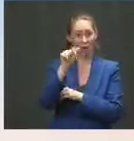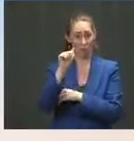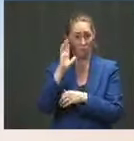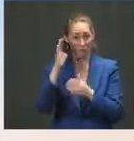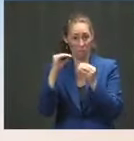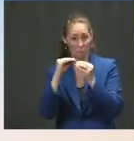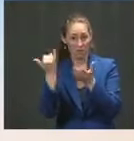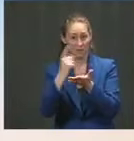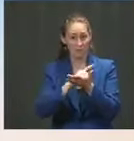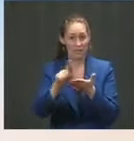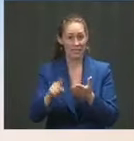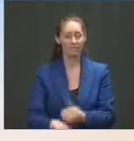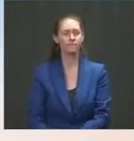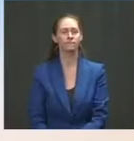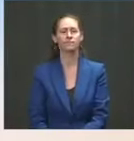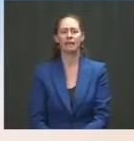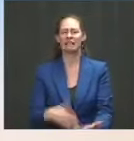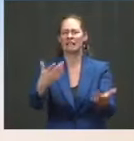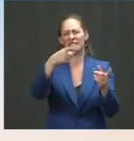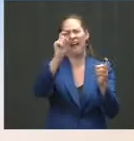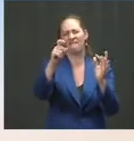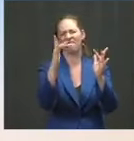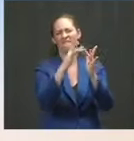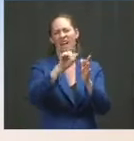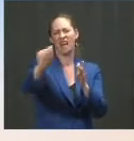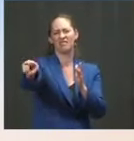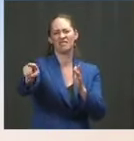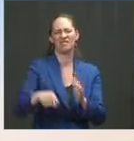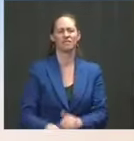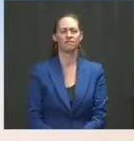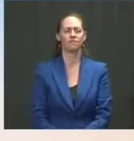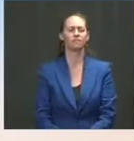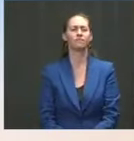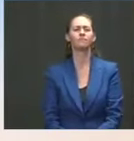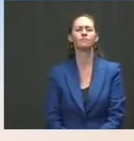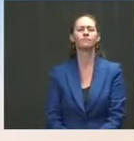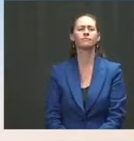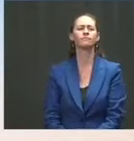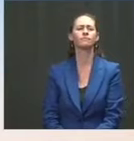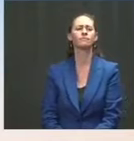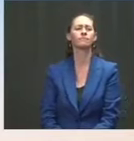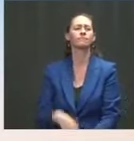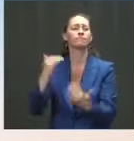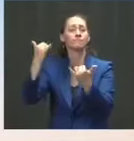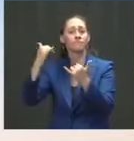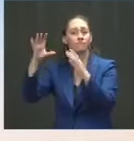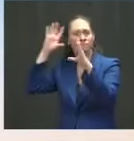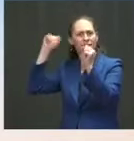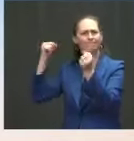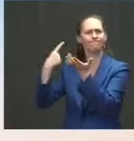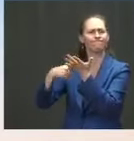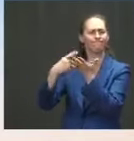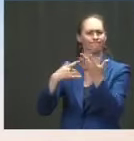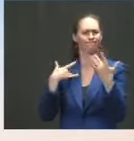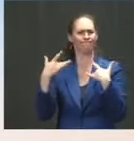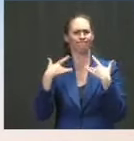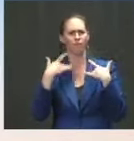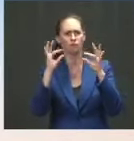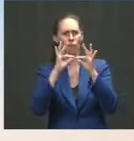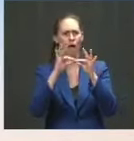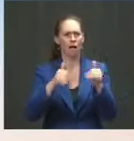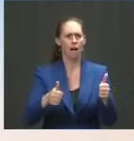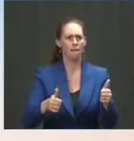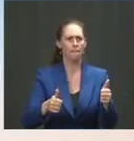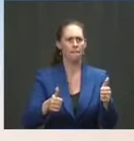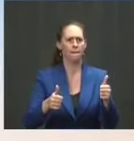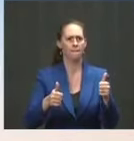reaction to the jump in consumer prices and what is his level of concern today now seeing those numbers with inflation well caitlin if you